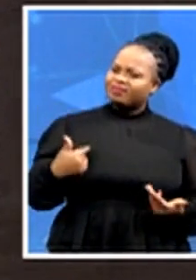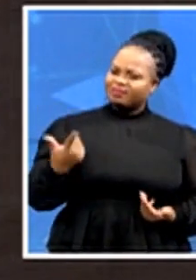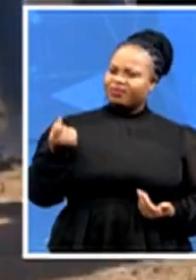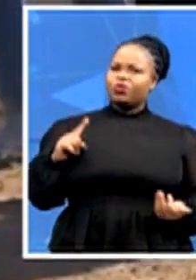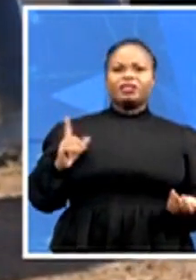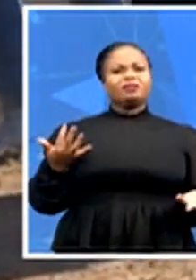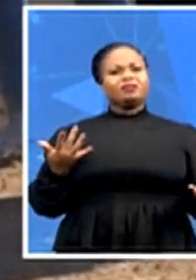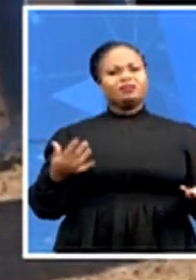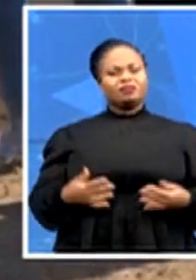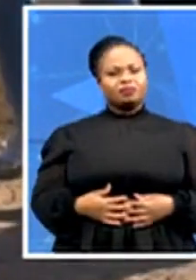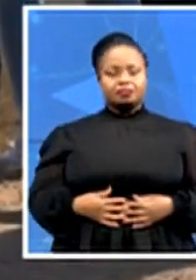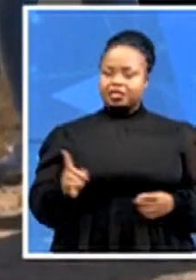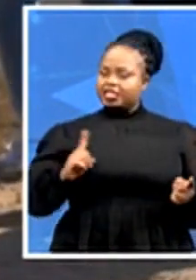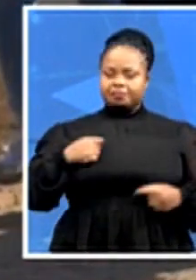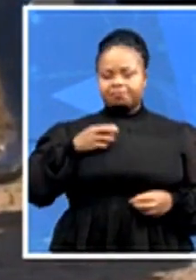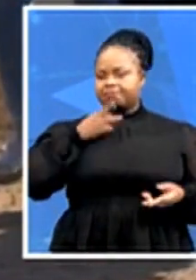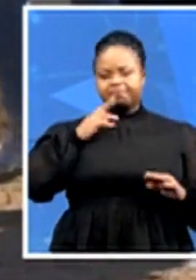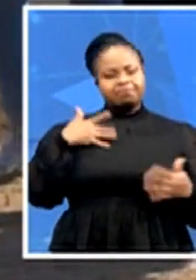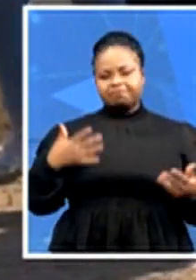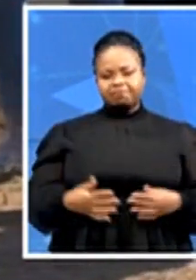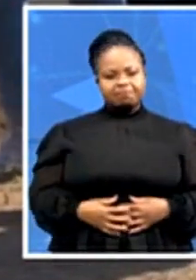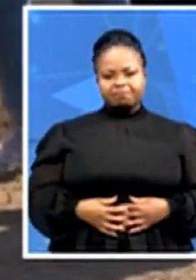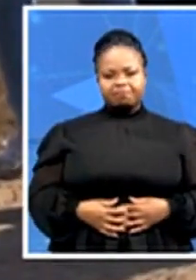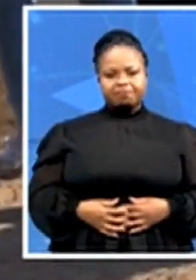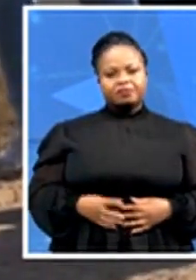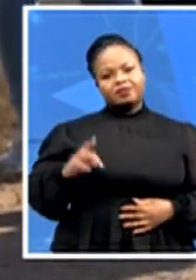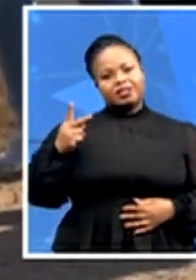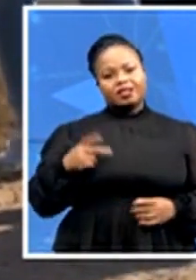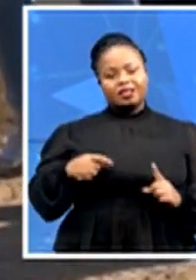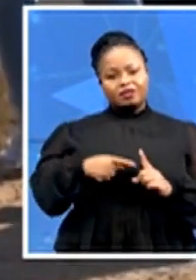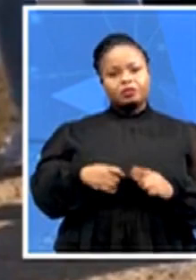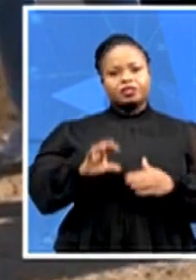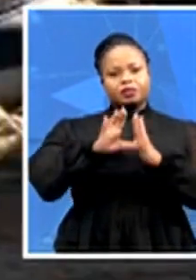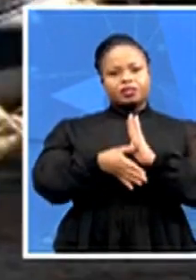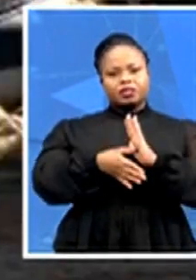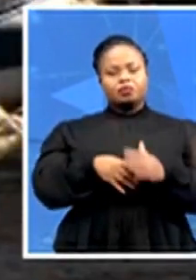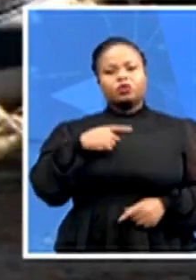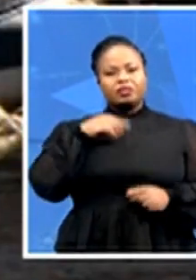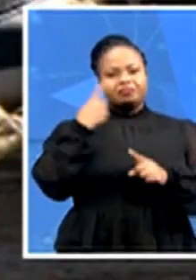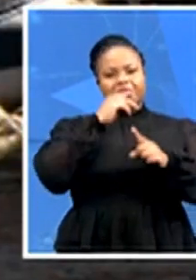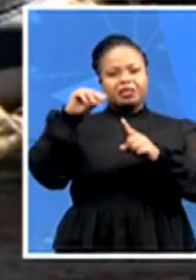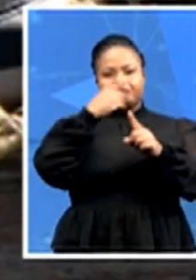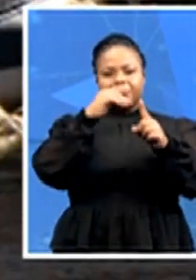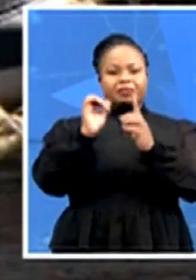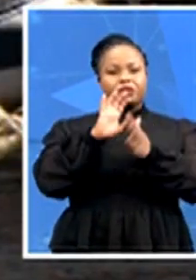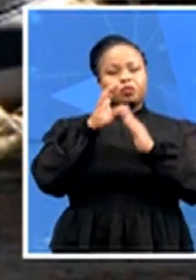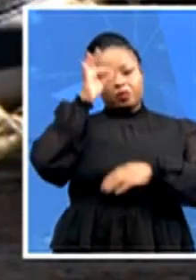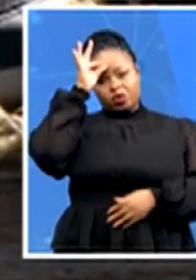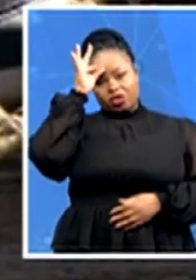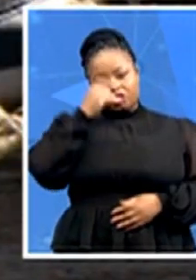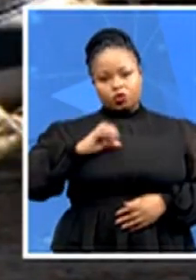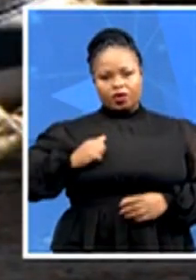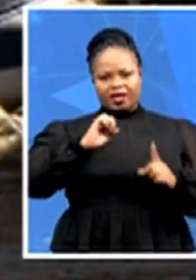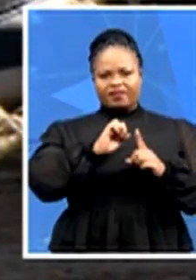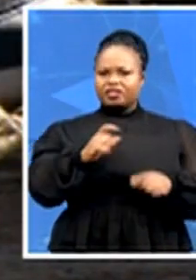responded. Another victim who is disabled was allegedly beaten by the police. His wife, who also did not want her identity revealed,